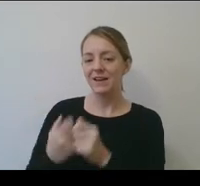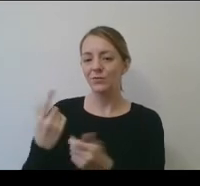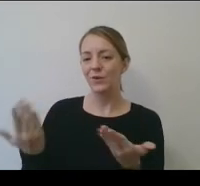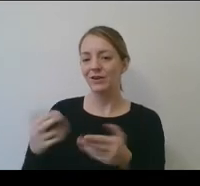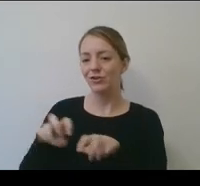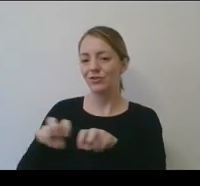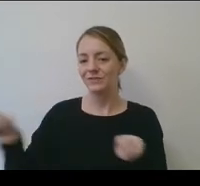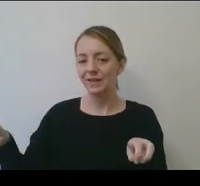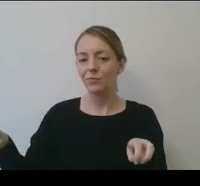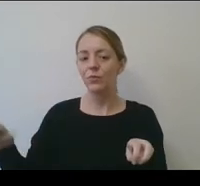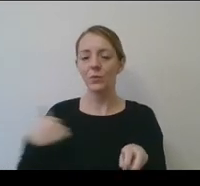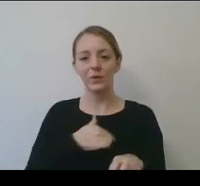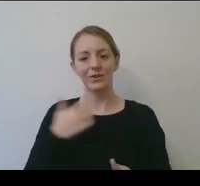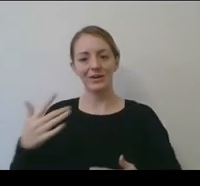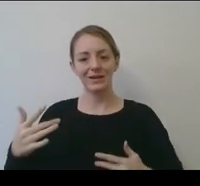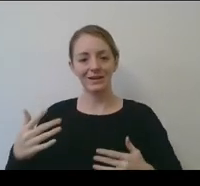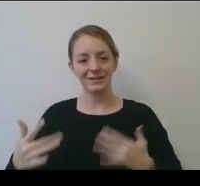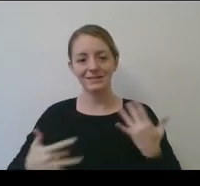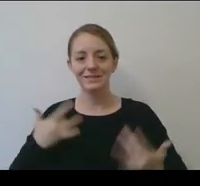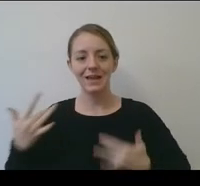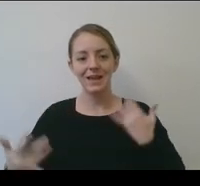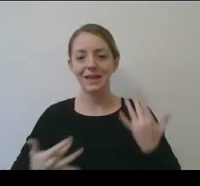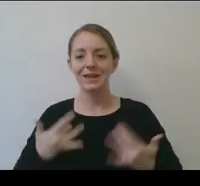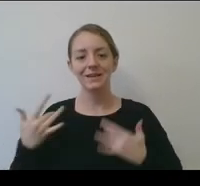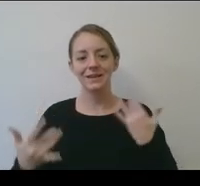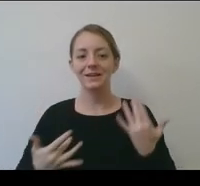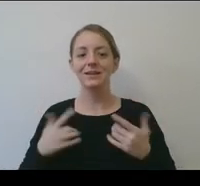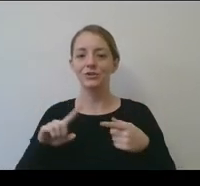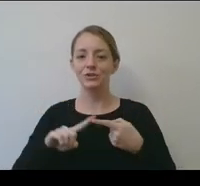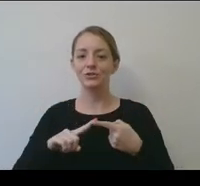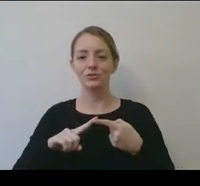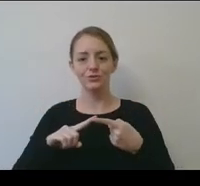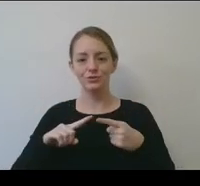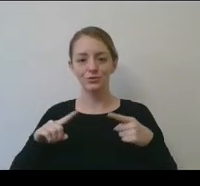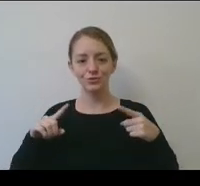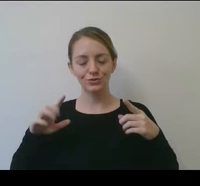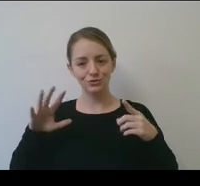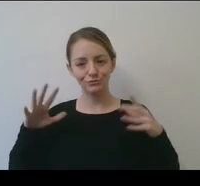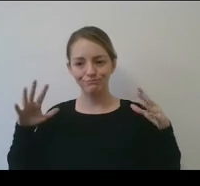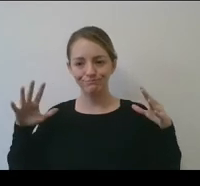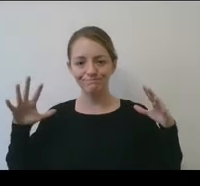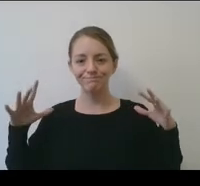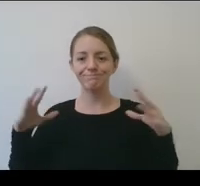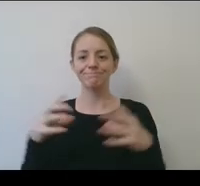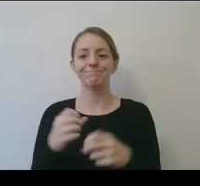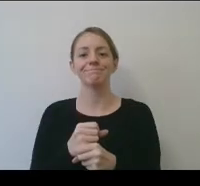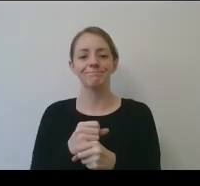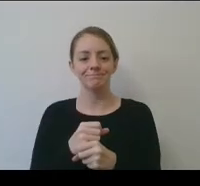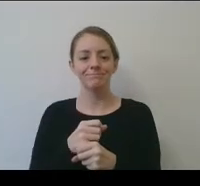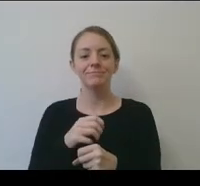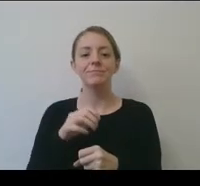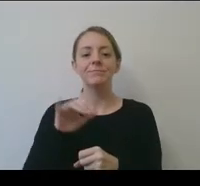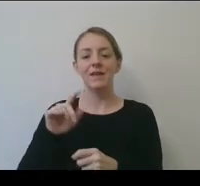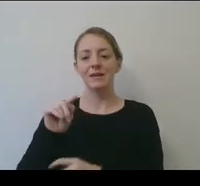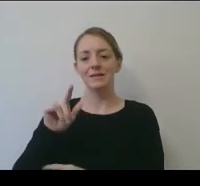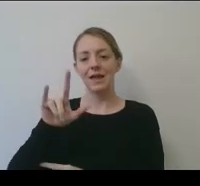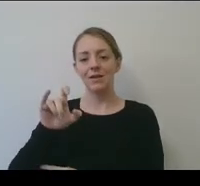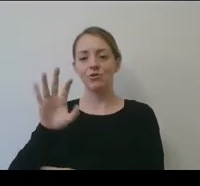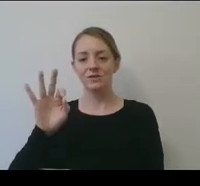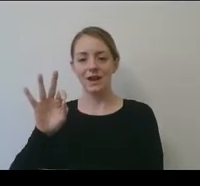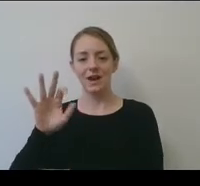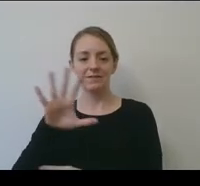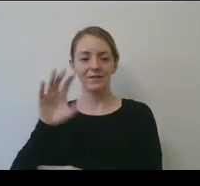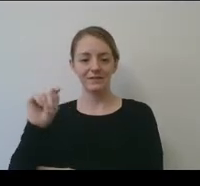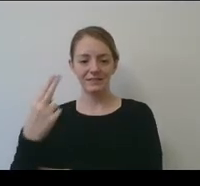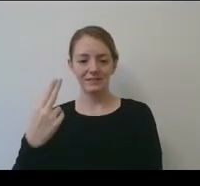culminating the NCAA celebration and commemoration of Title IX's 50th when Divisions 1,